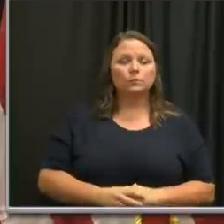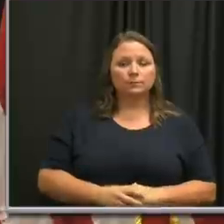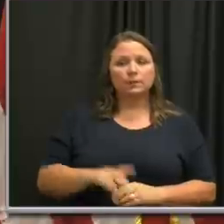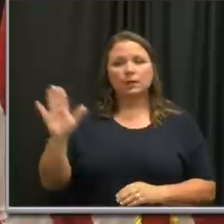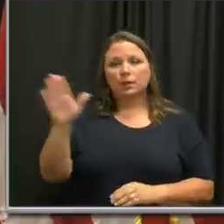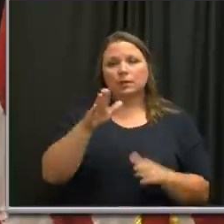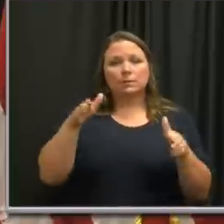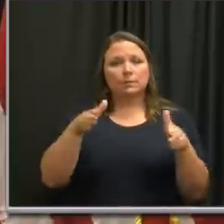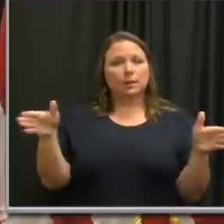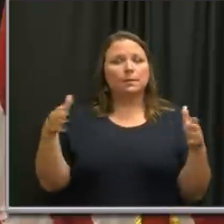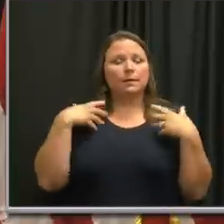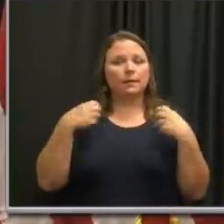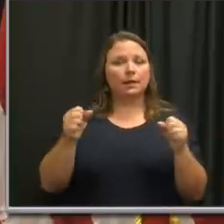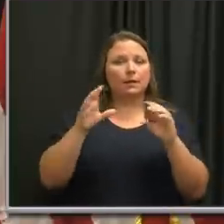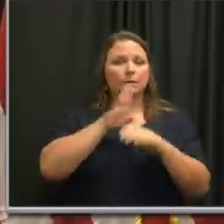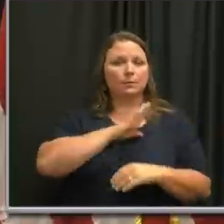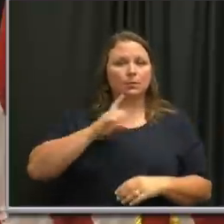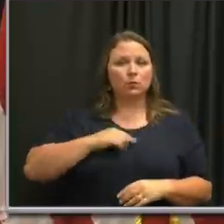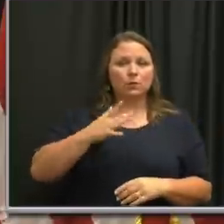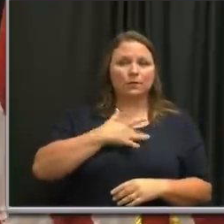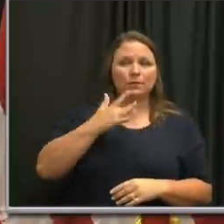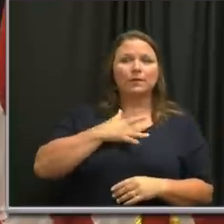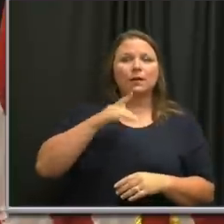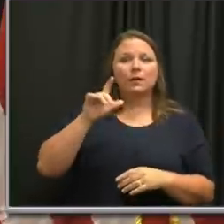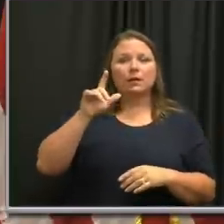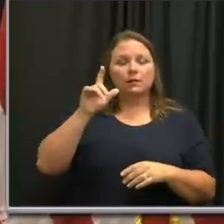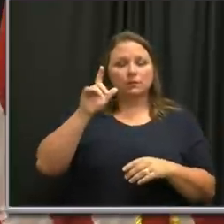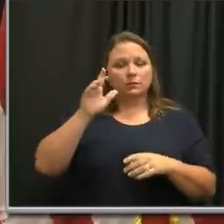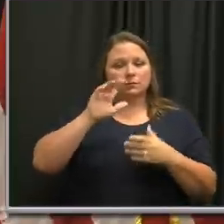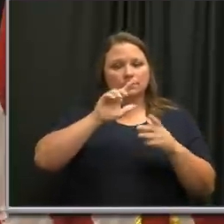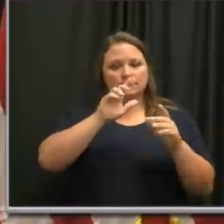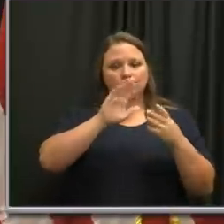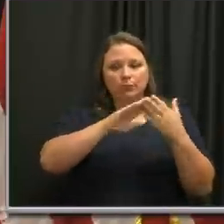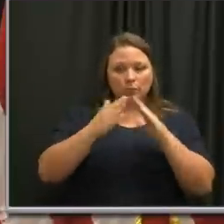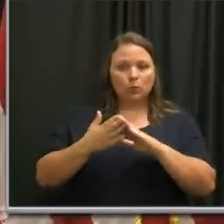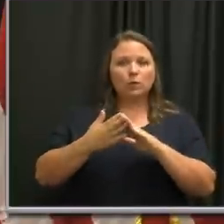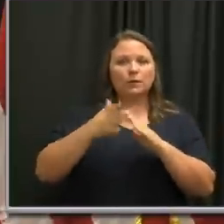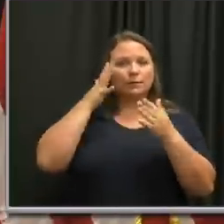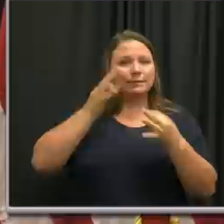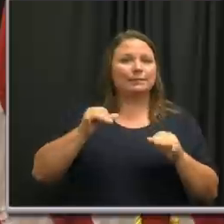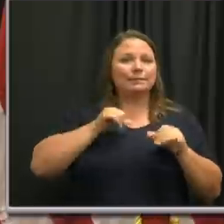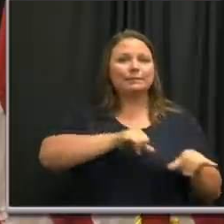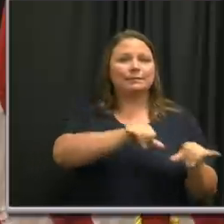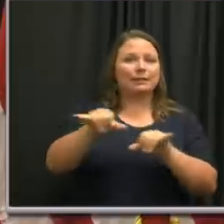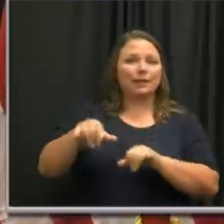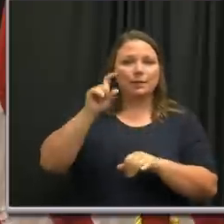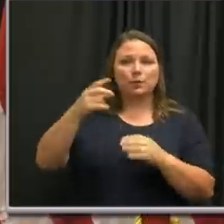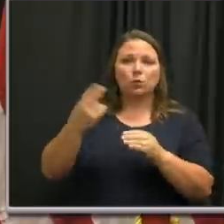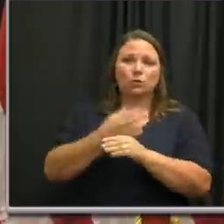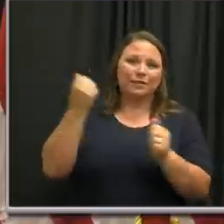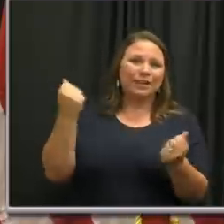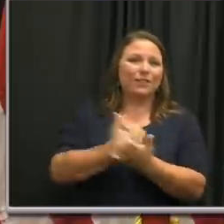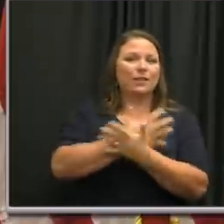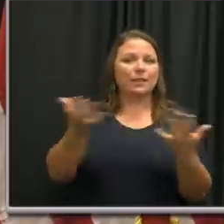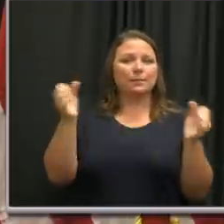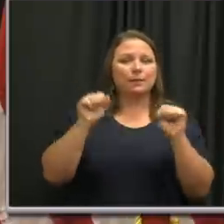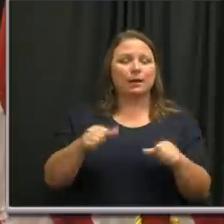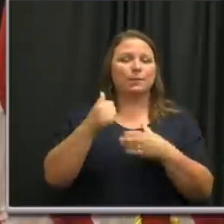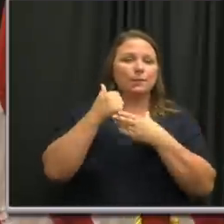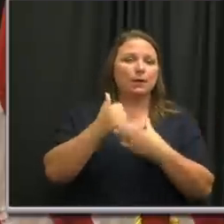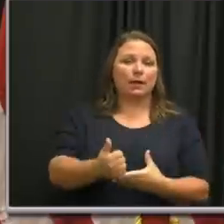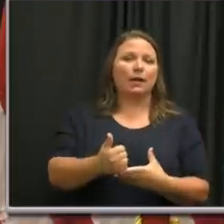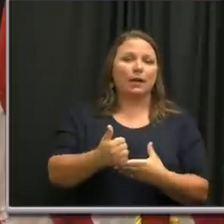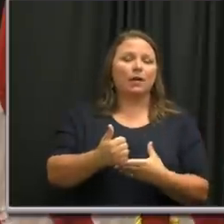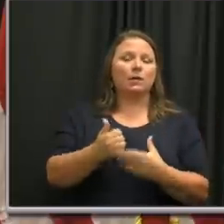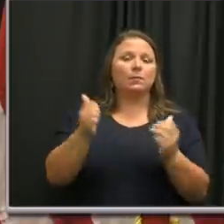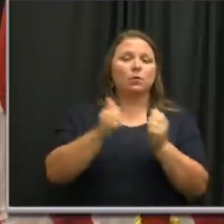health board. And so I think individual communities are coming to the same conclusion that we are that you have to use all of your tools to deal with